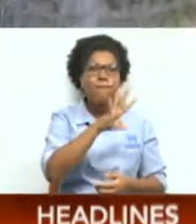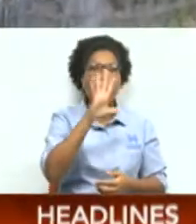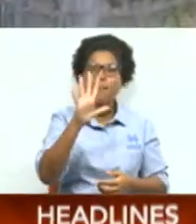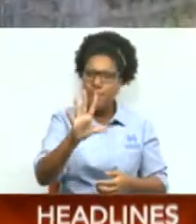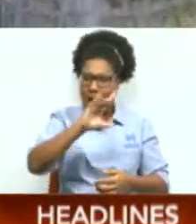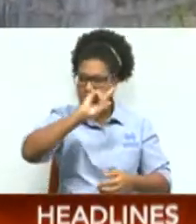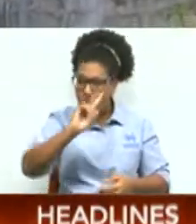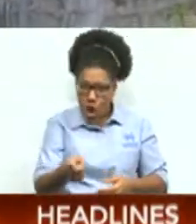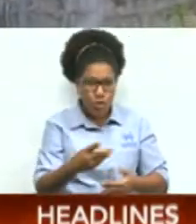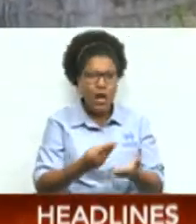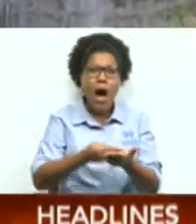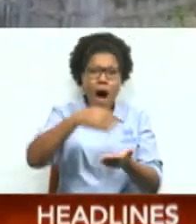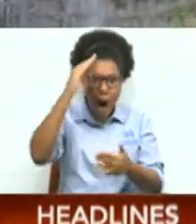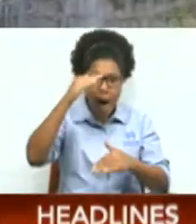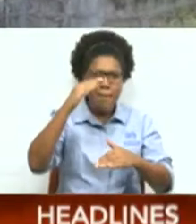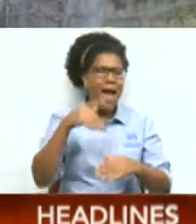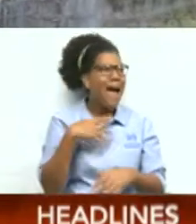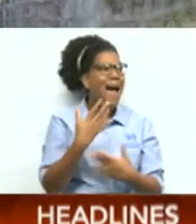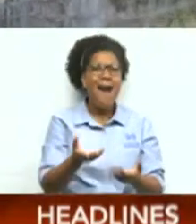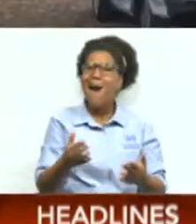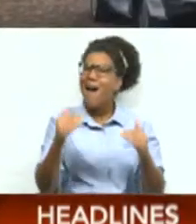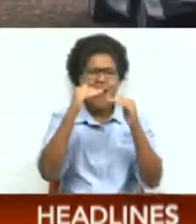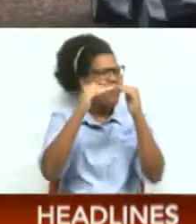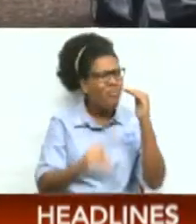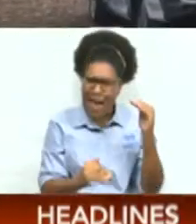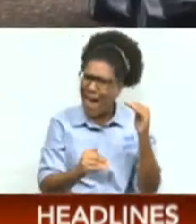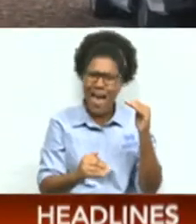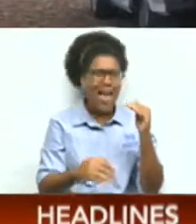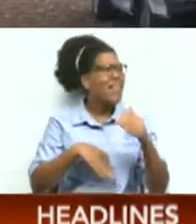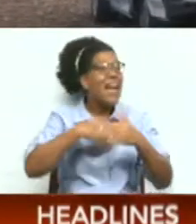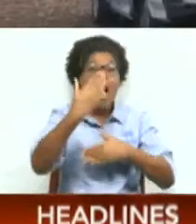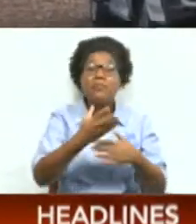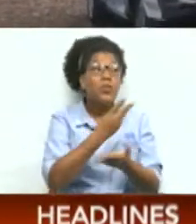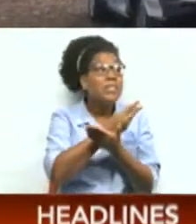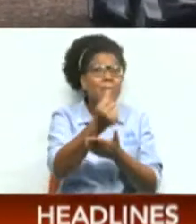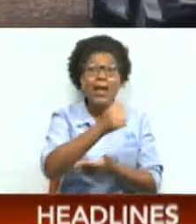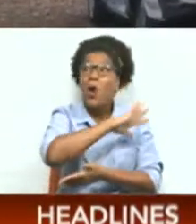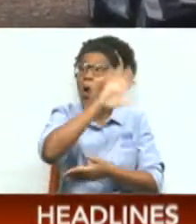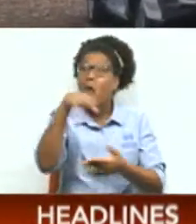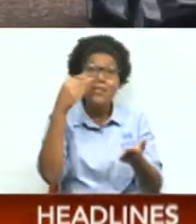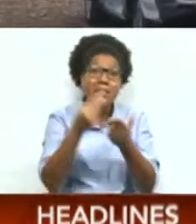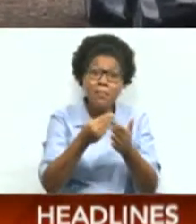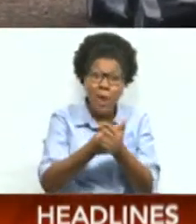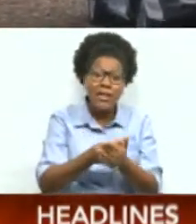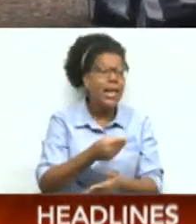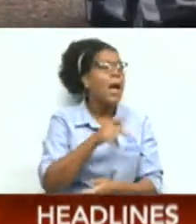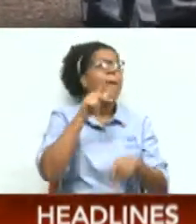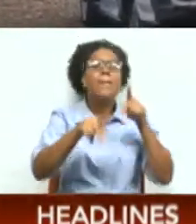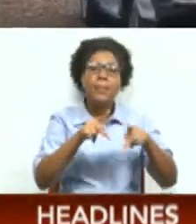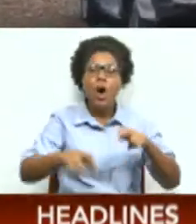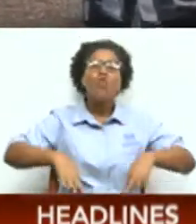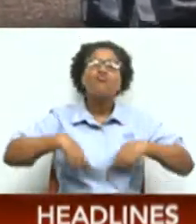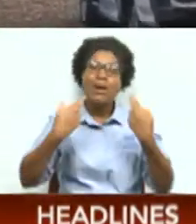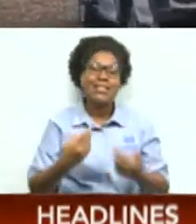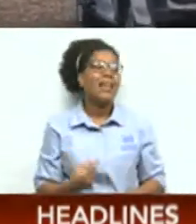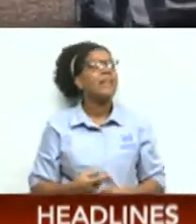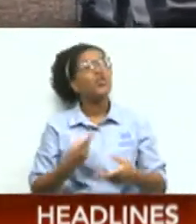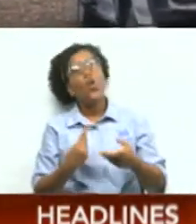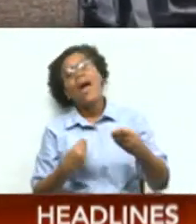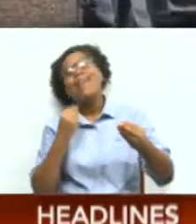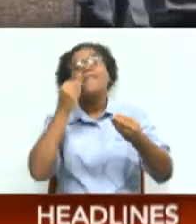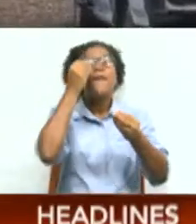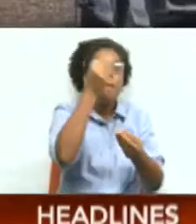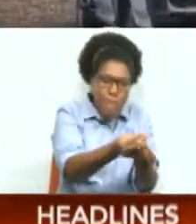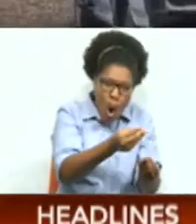And I think that is unfair and it's unjust that after spending all this money, all these residents now have to come now and fork out extra money